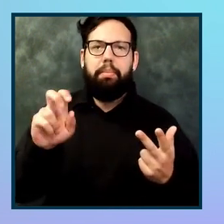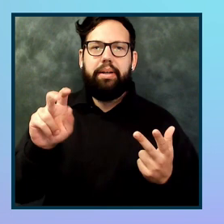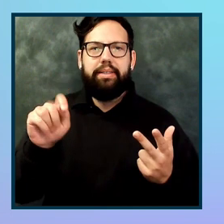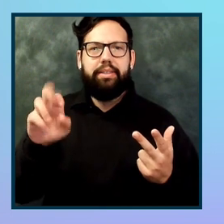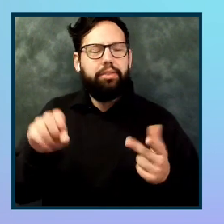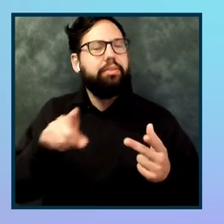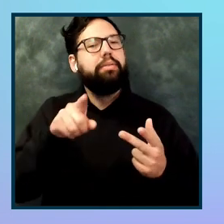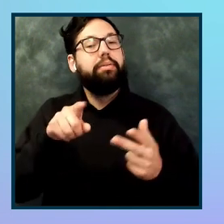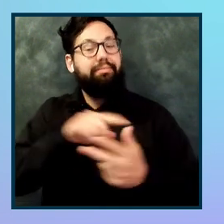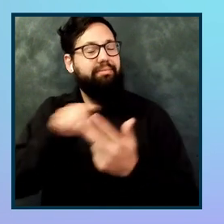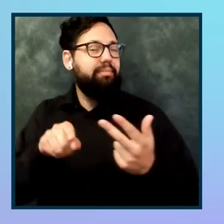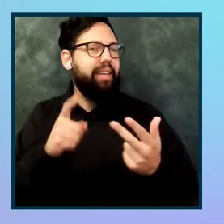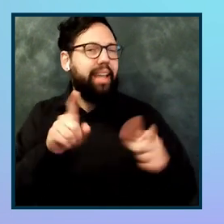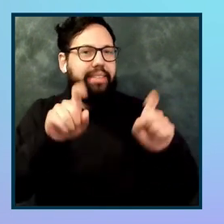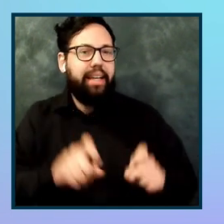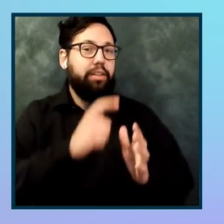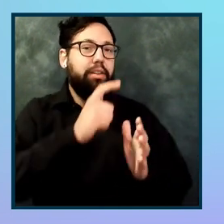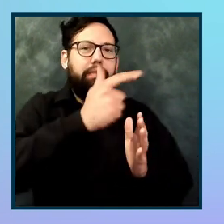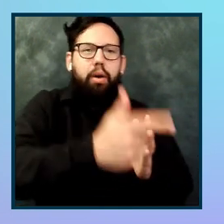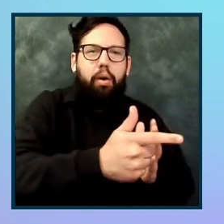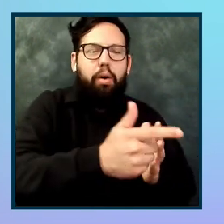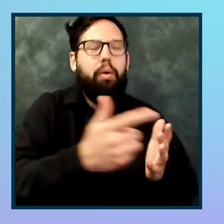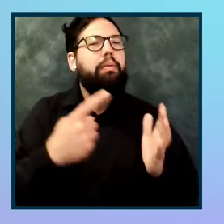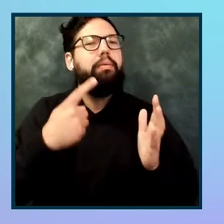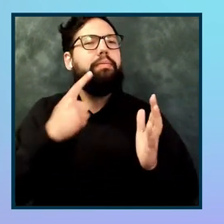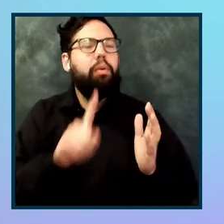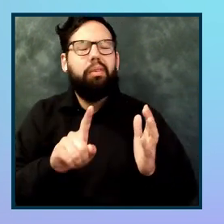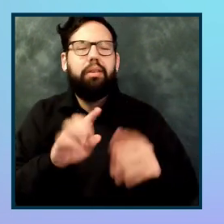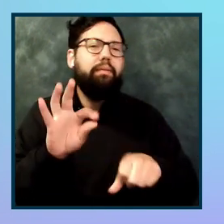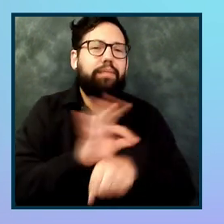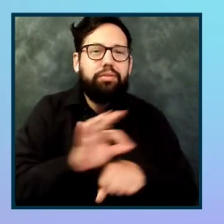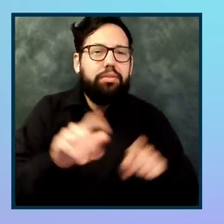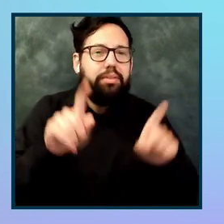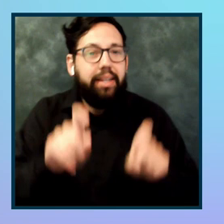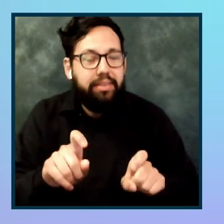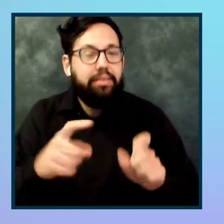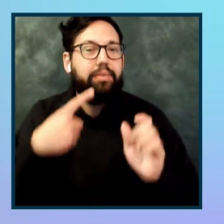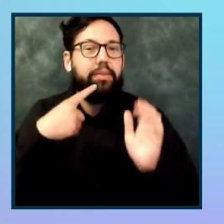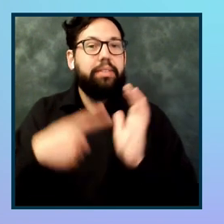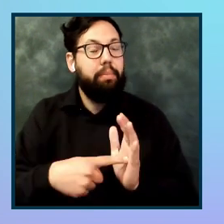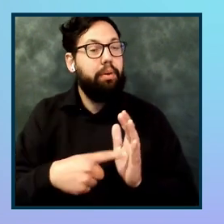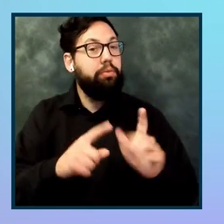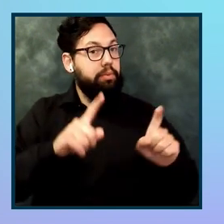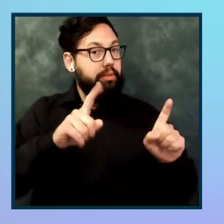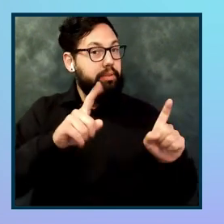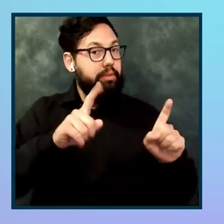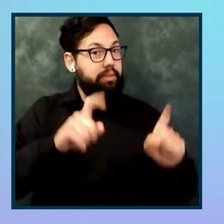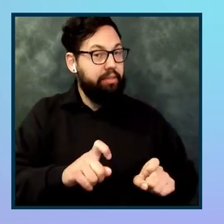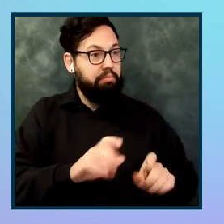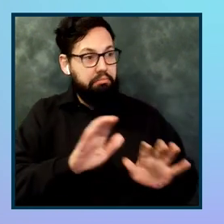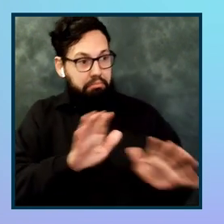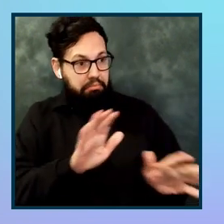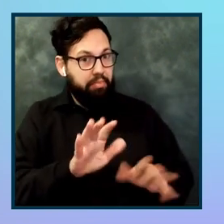be doing some functional testing and ensuring that the functionality of the actual site